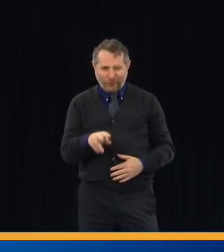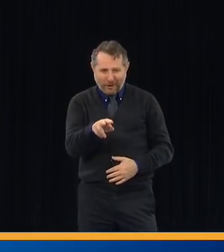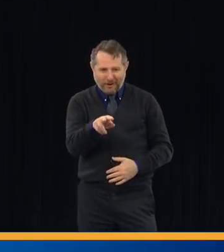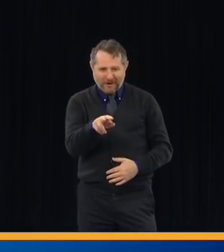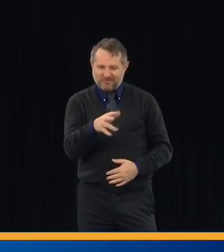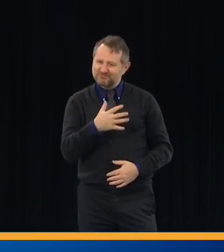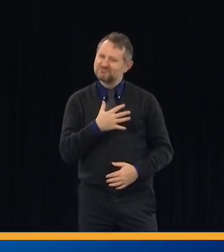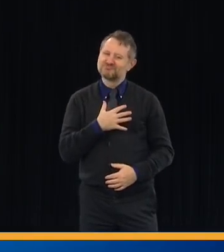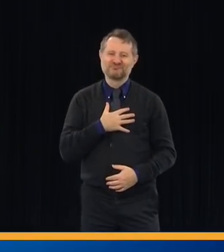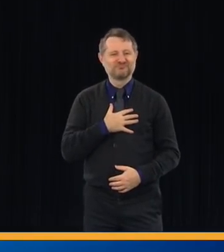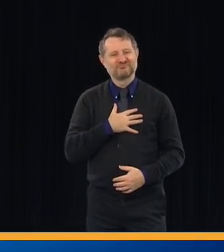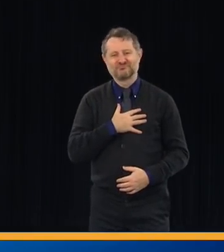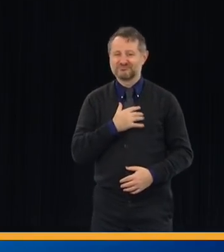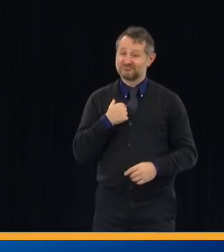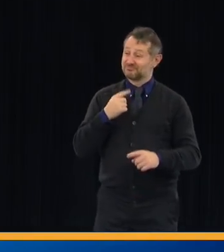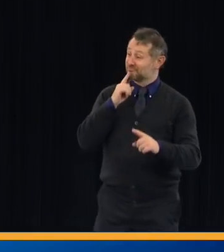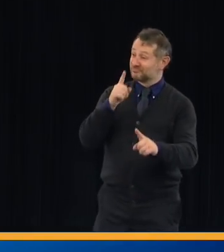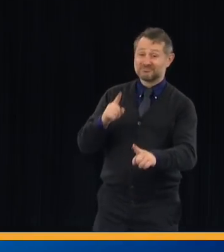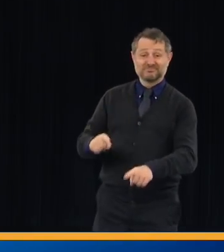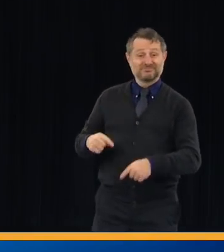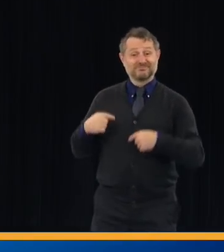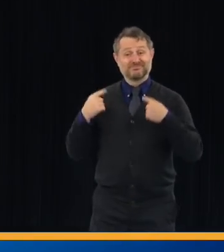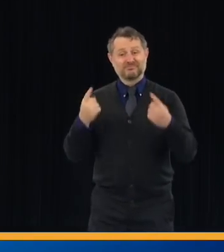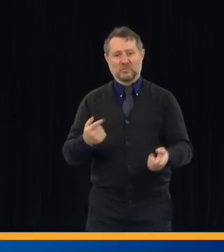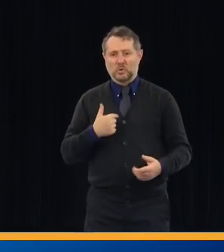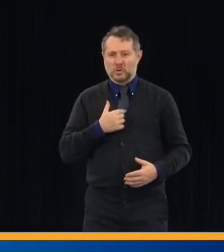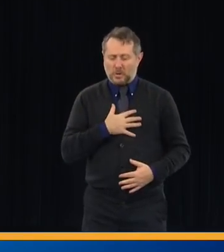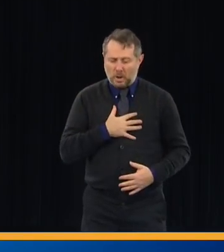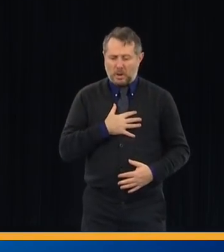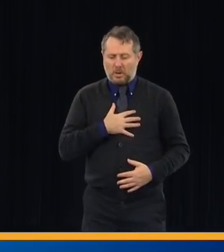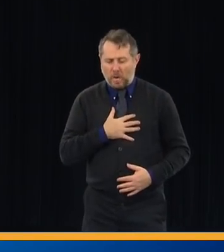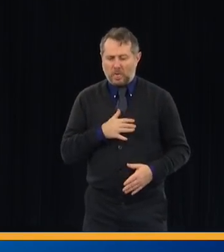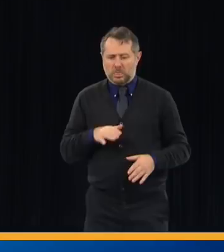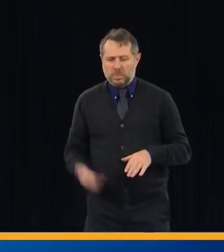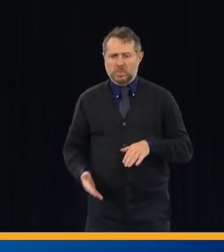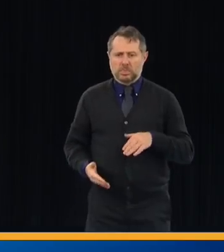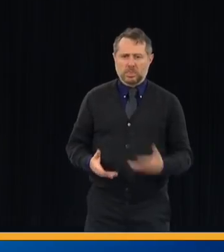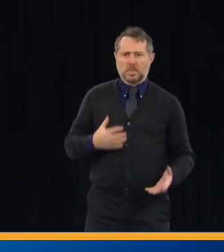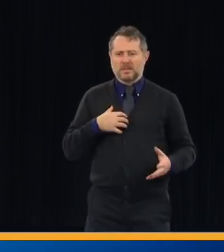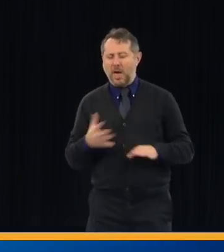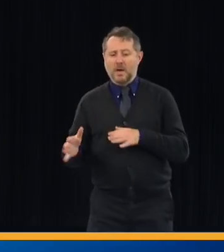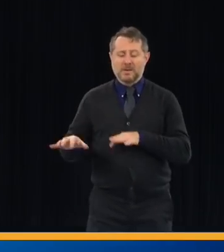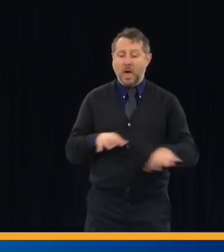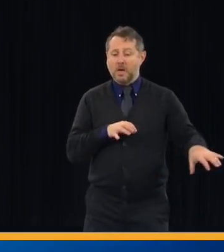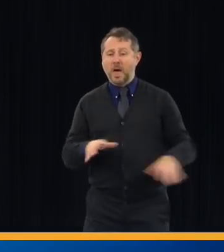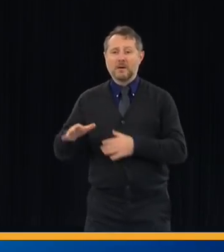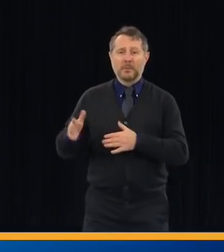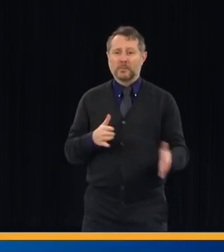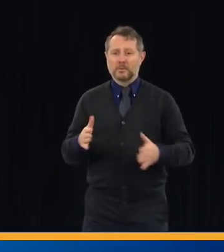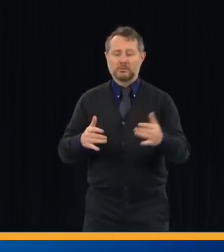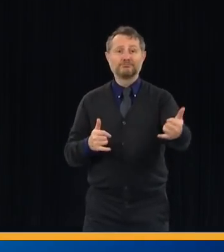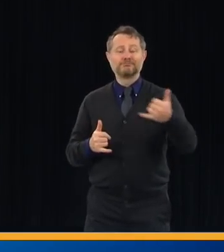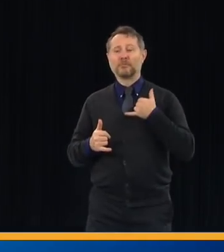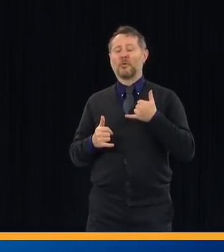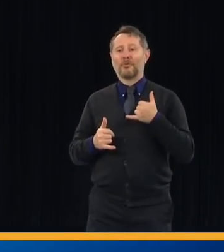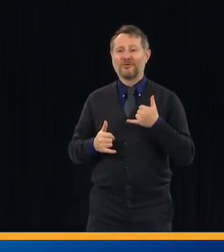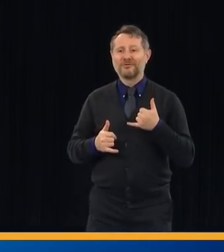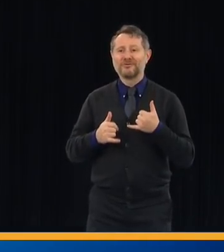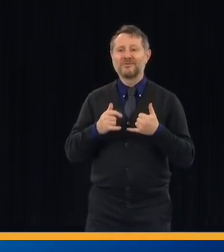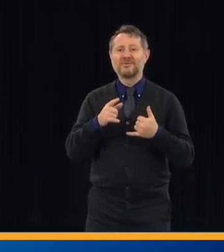personally really needed it. And that call and that generosity and that love